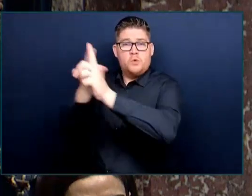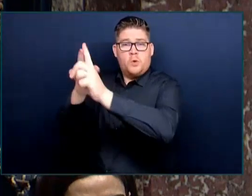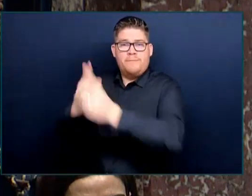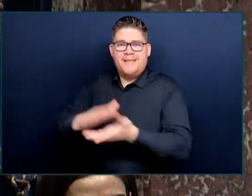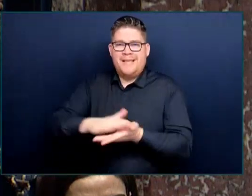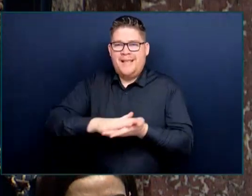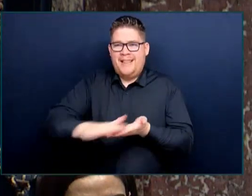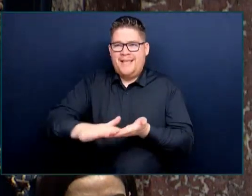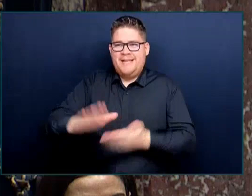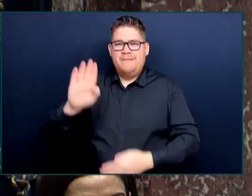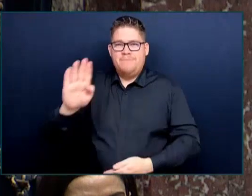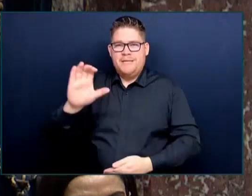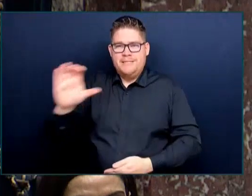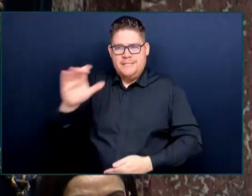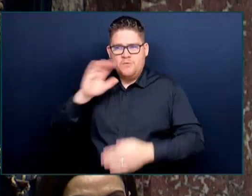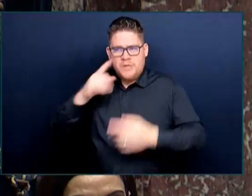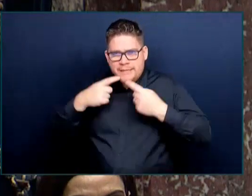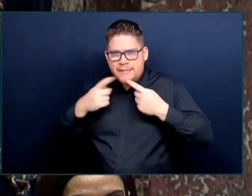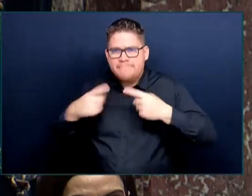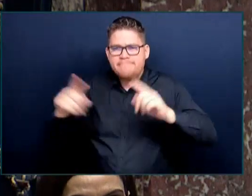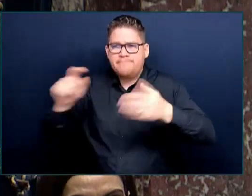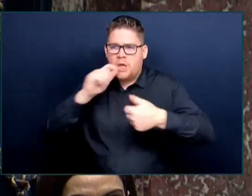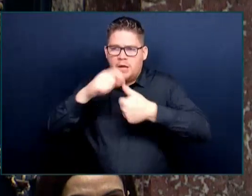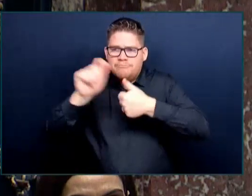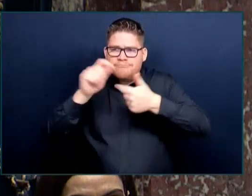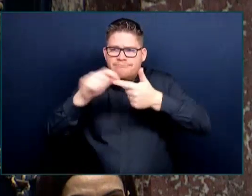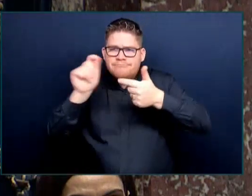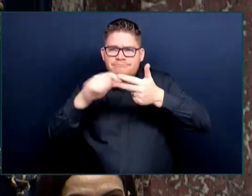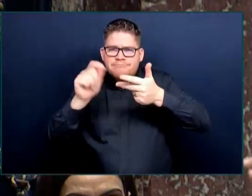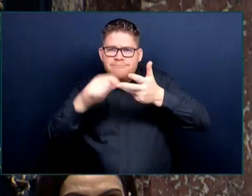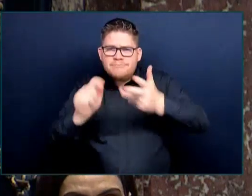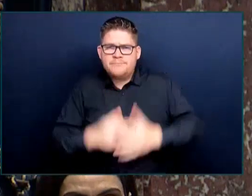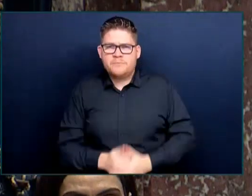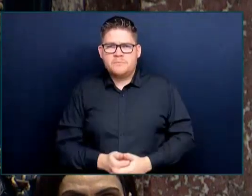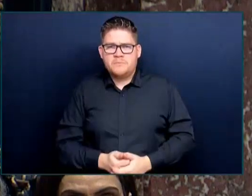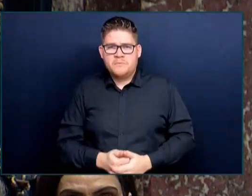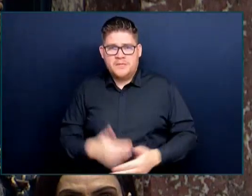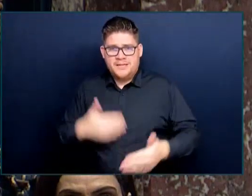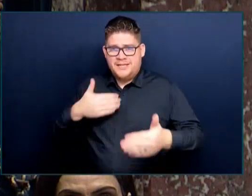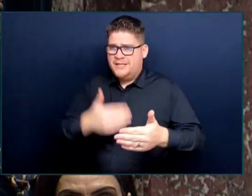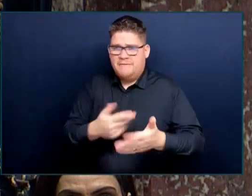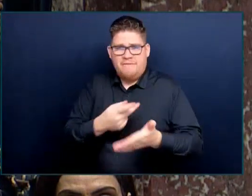as we currently stand, Mr. Speaker.